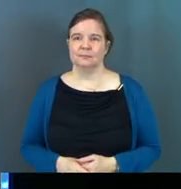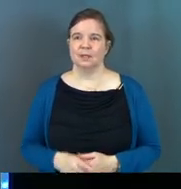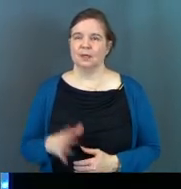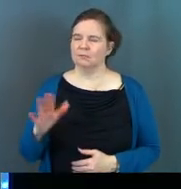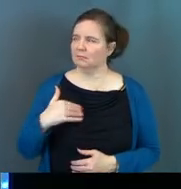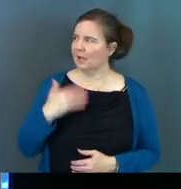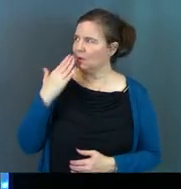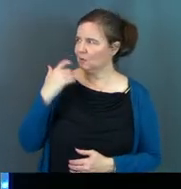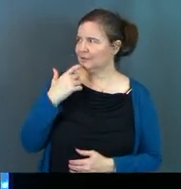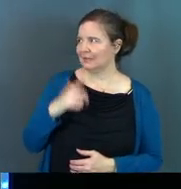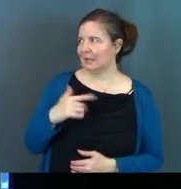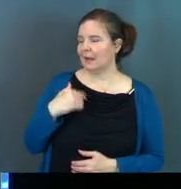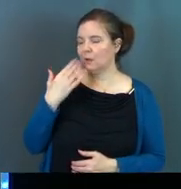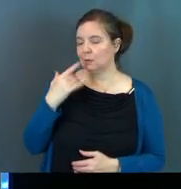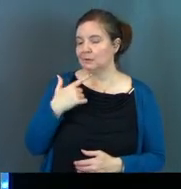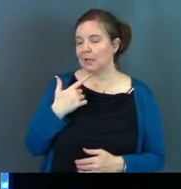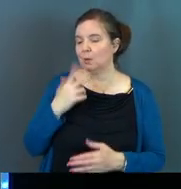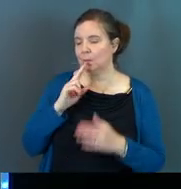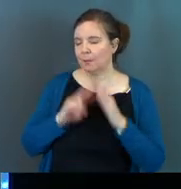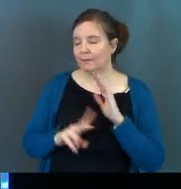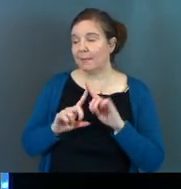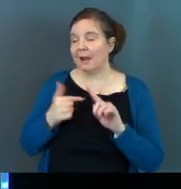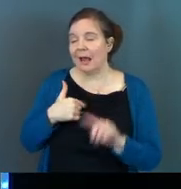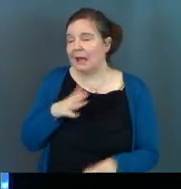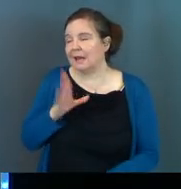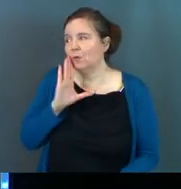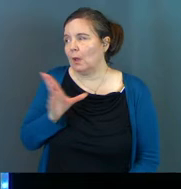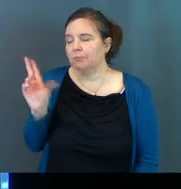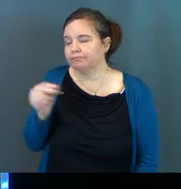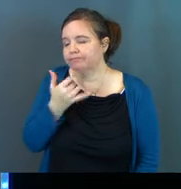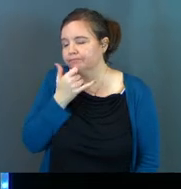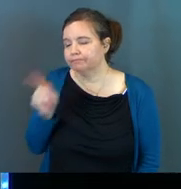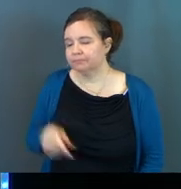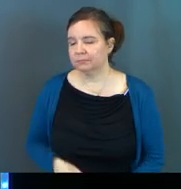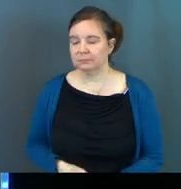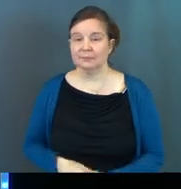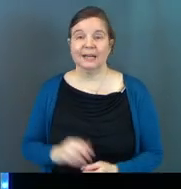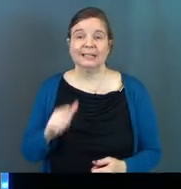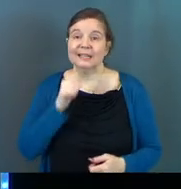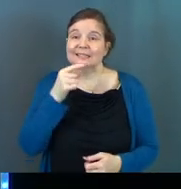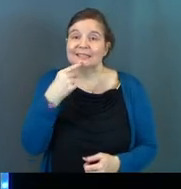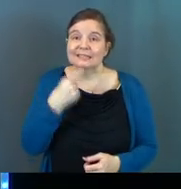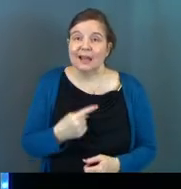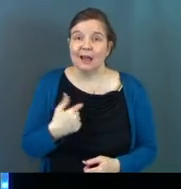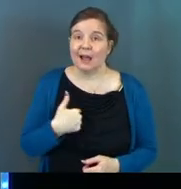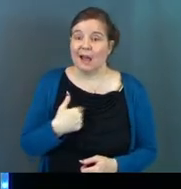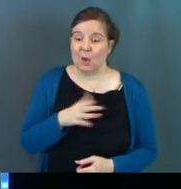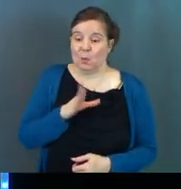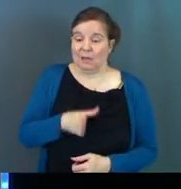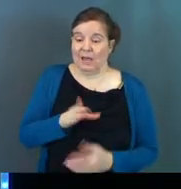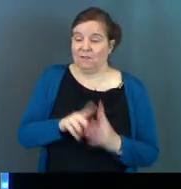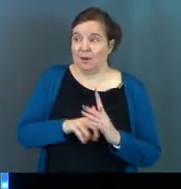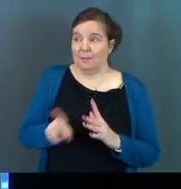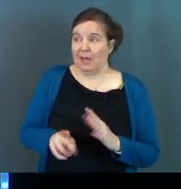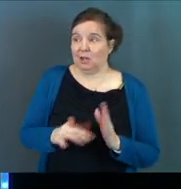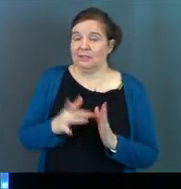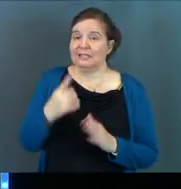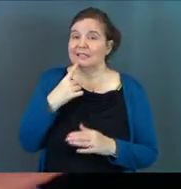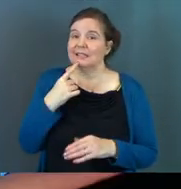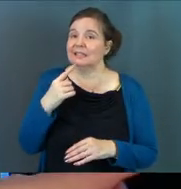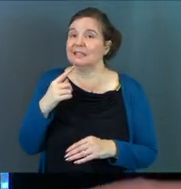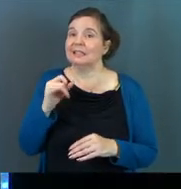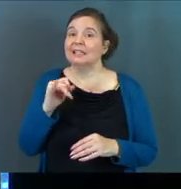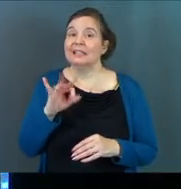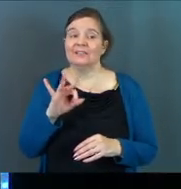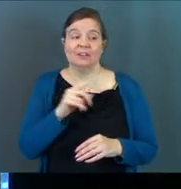And he says, I know you just said that and I know you said it was prophesied, but I never will, Jesus. And he doesn't just say, I'll never abandon you, Jesus. He